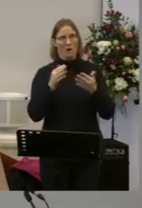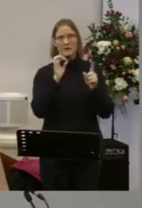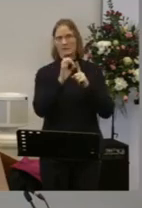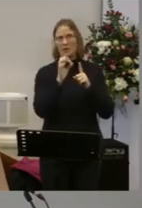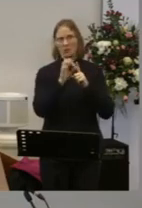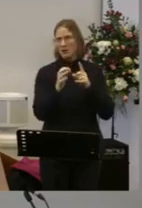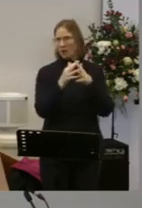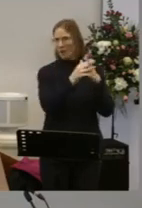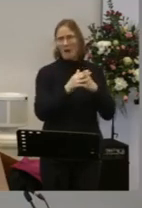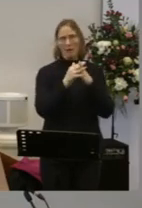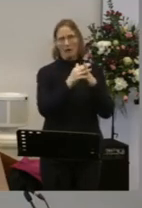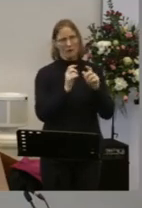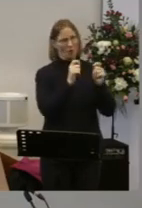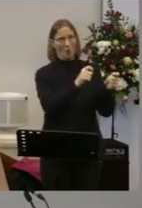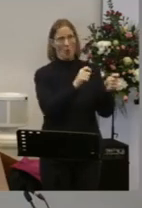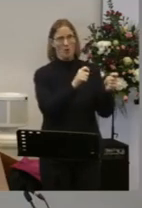attention